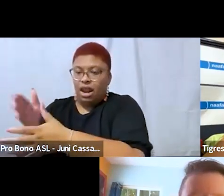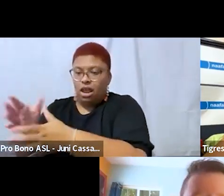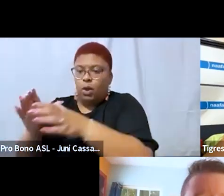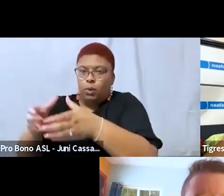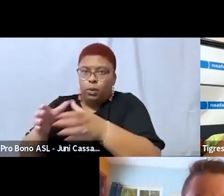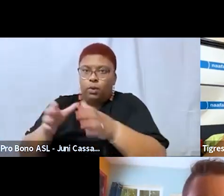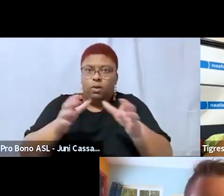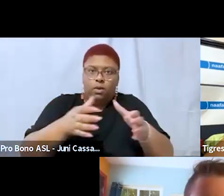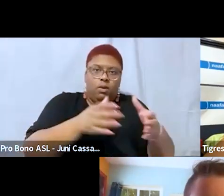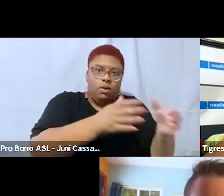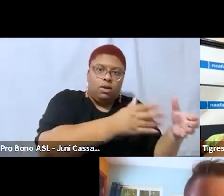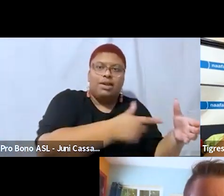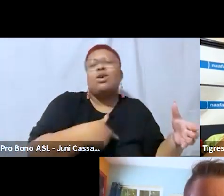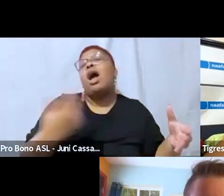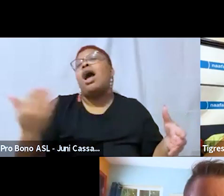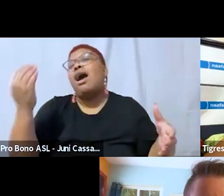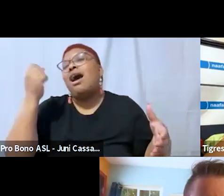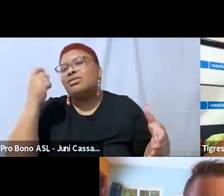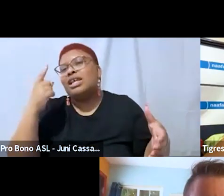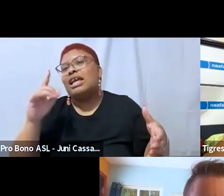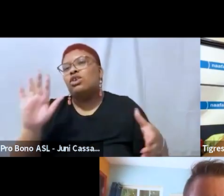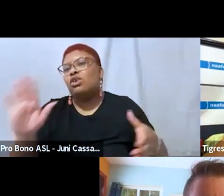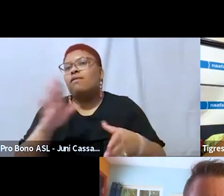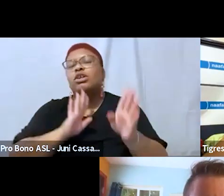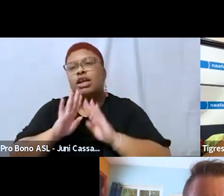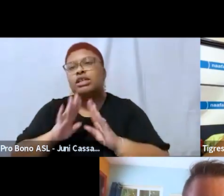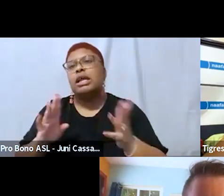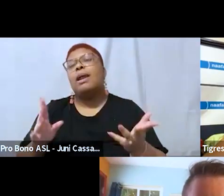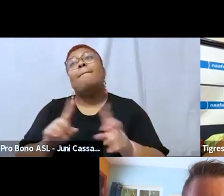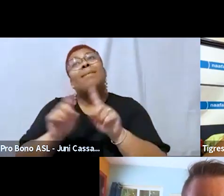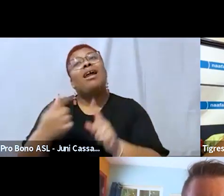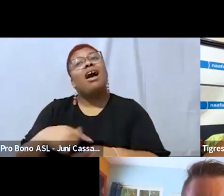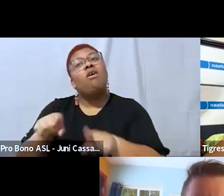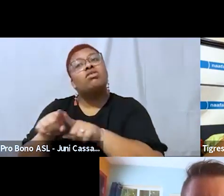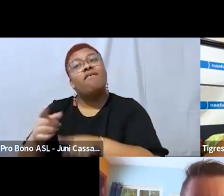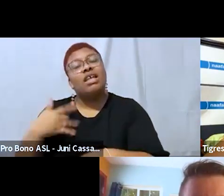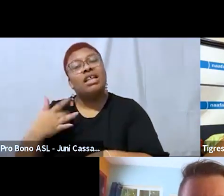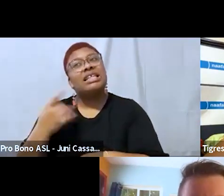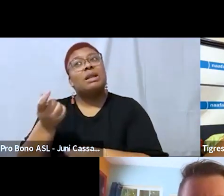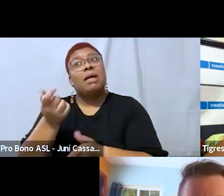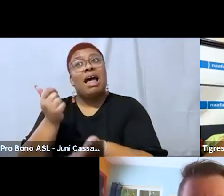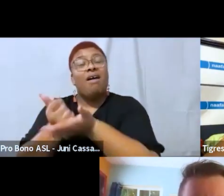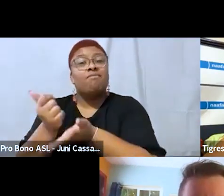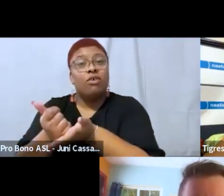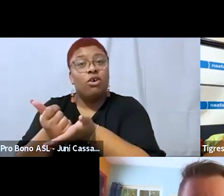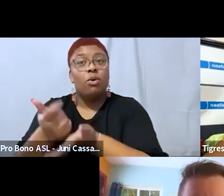i also feel that it's kind of helpful because um there's so much